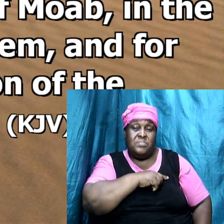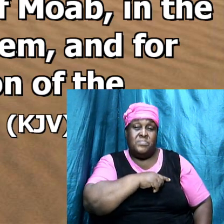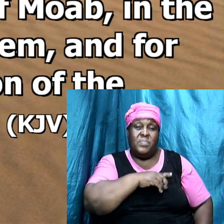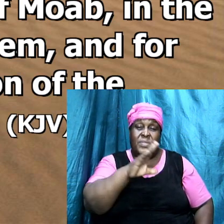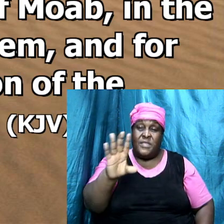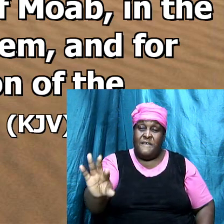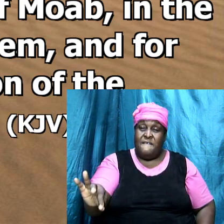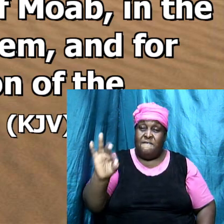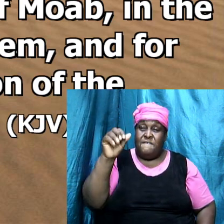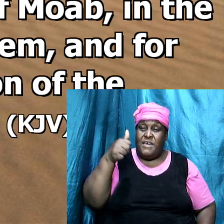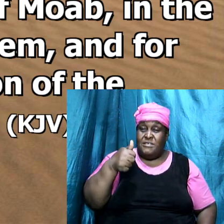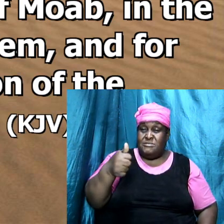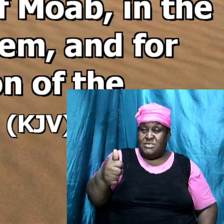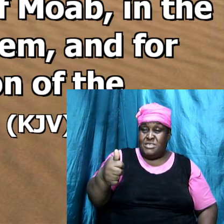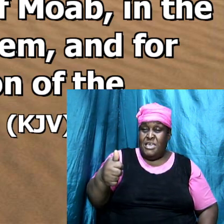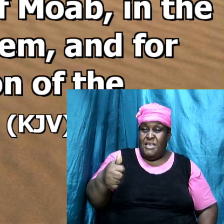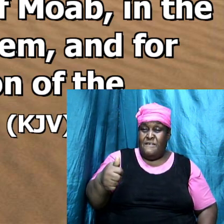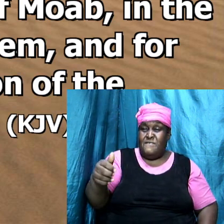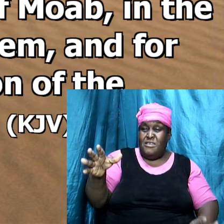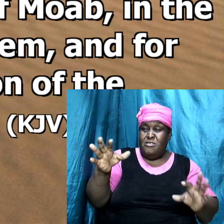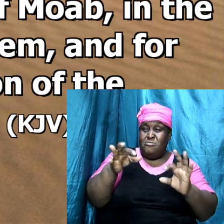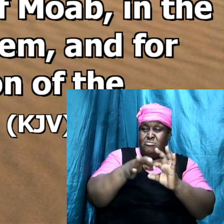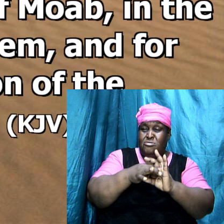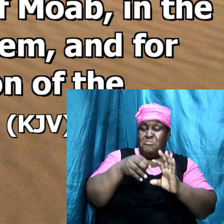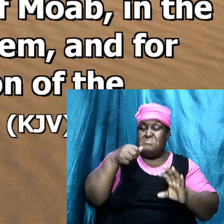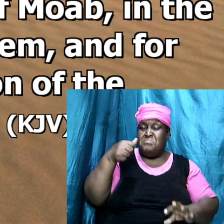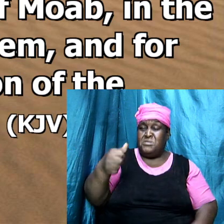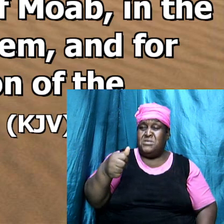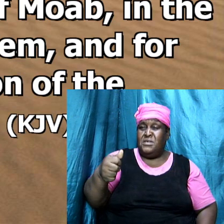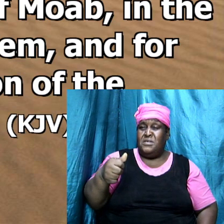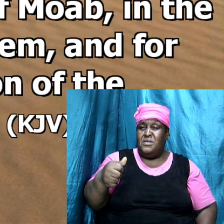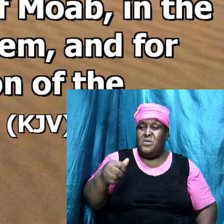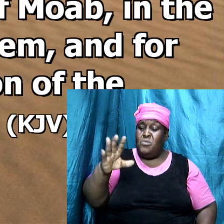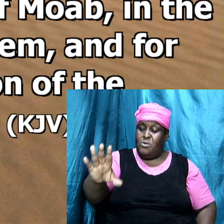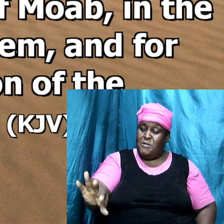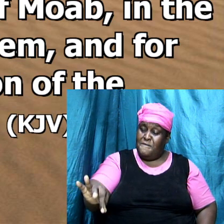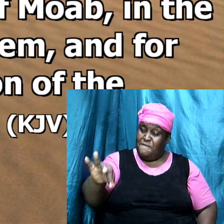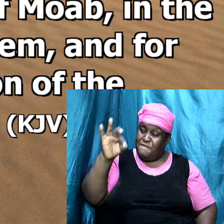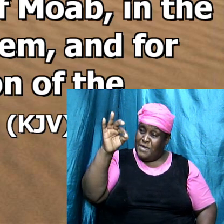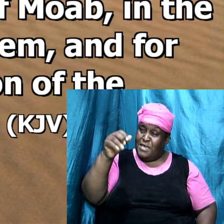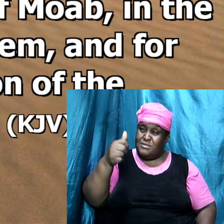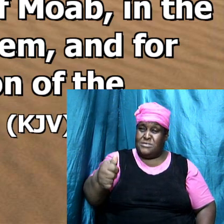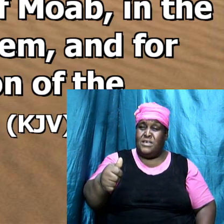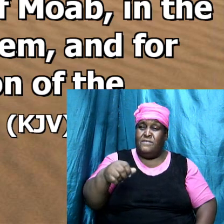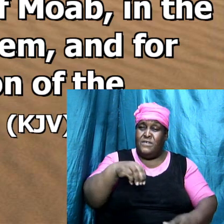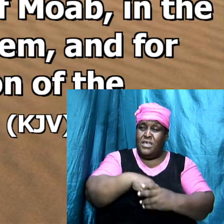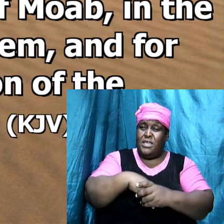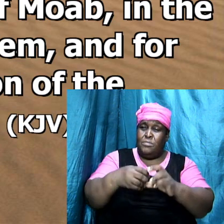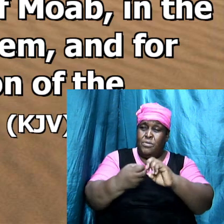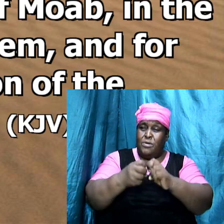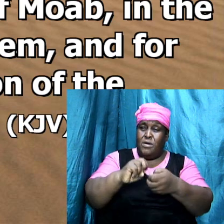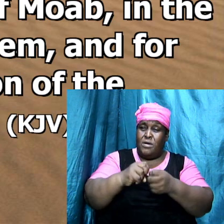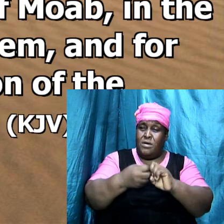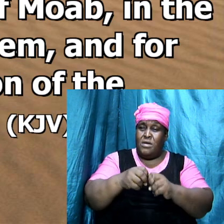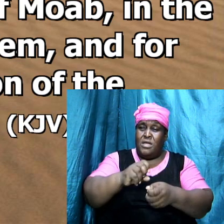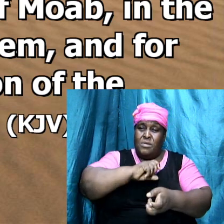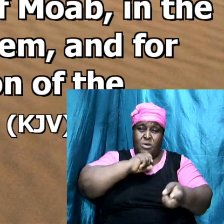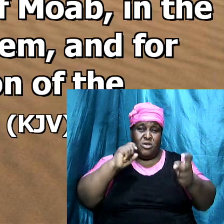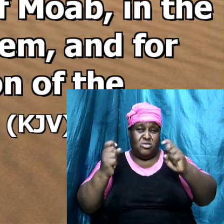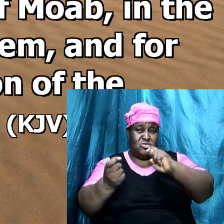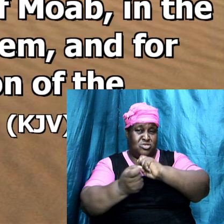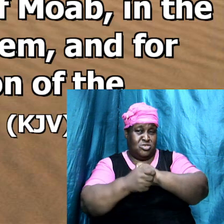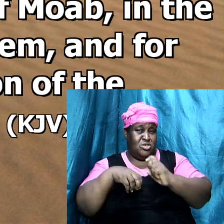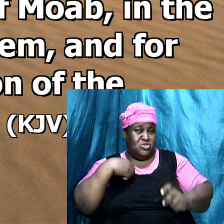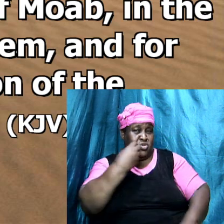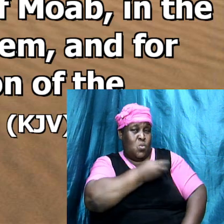find ourselves, man, joining ourselves, we're going to find ourselves in problems, because they're going to turn our hearts